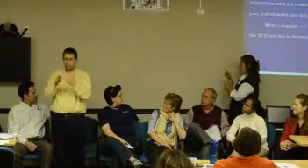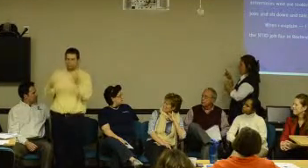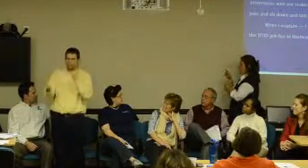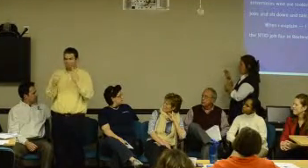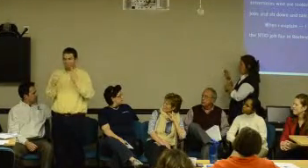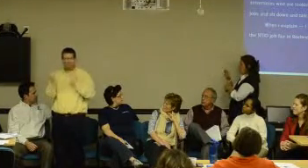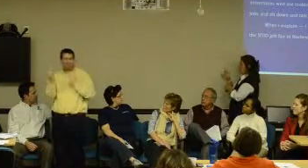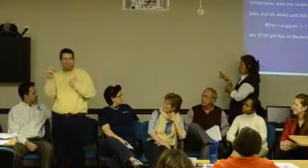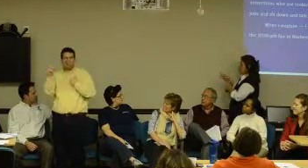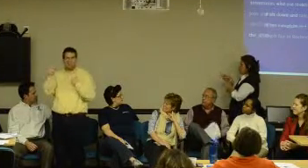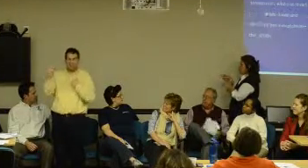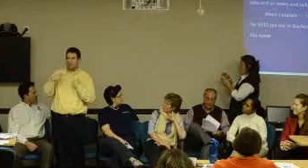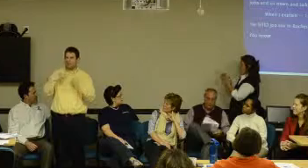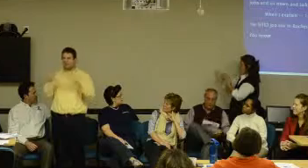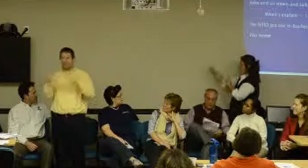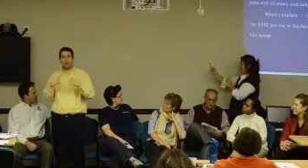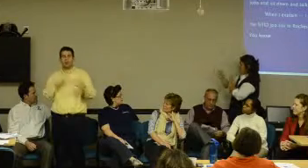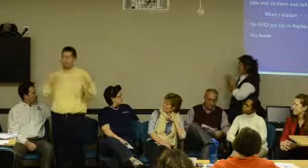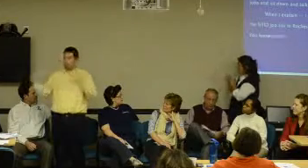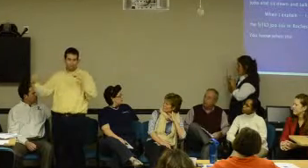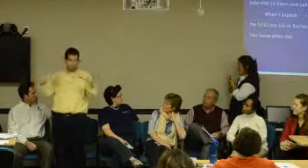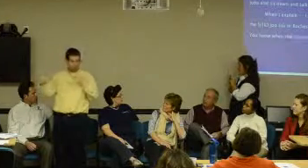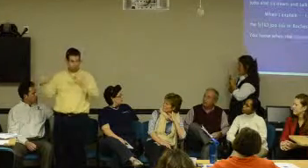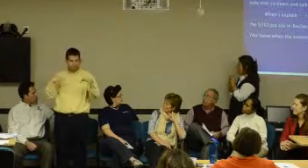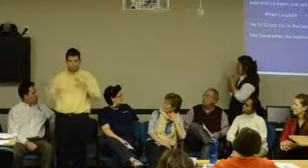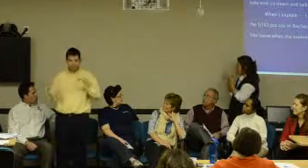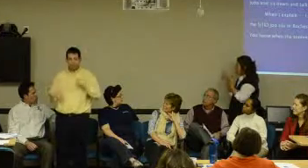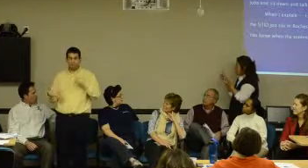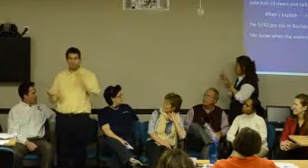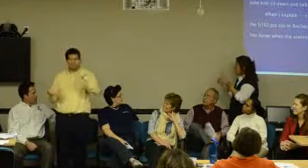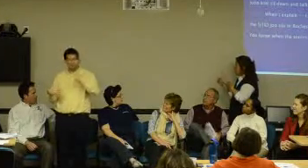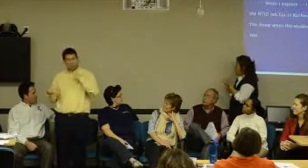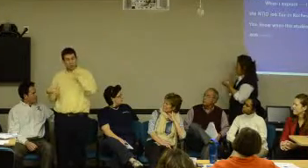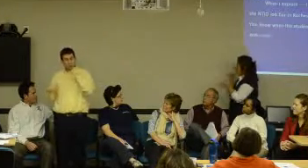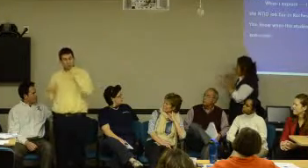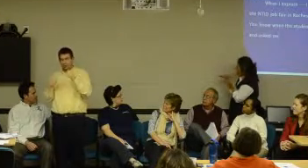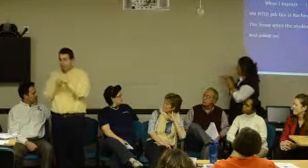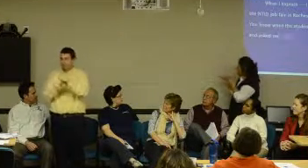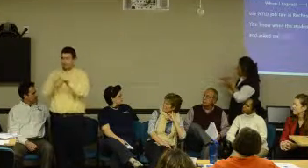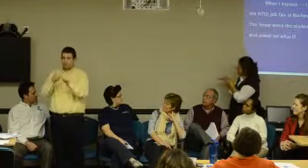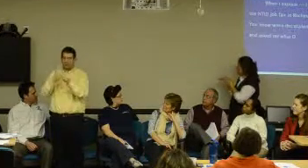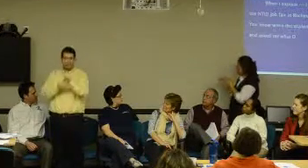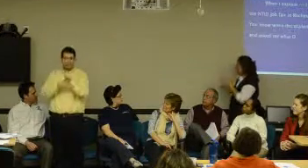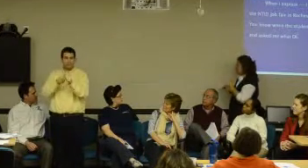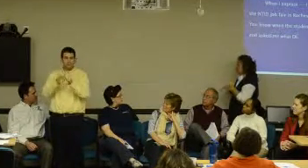You know, when the students came up to me and, you know, asked me what DLA was, I explained everything.